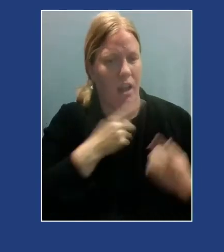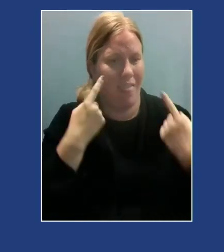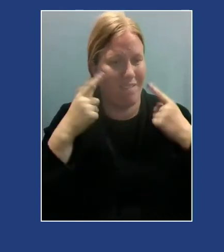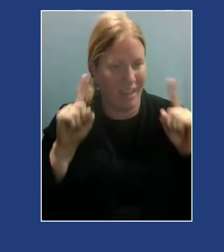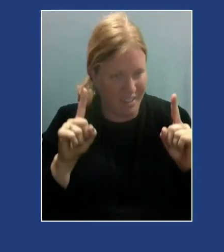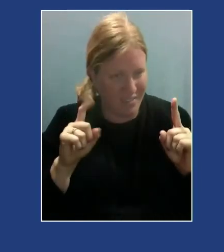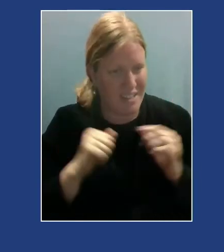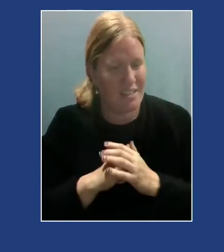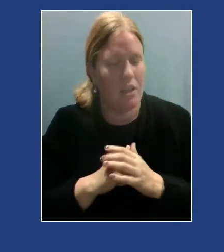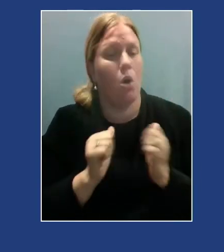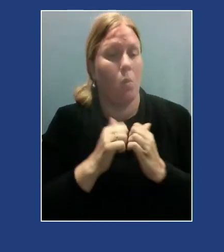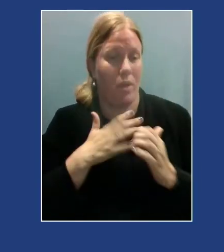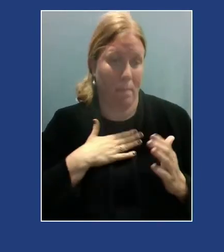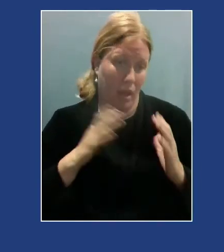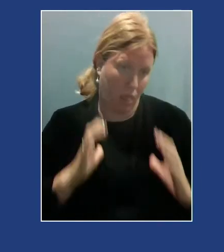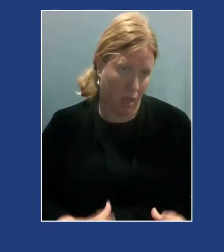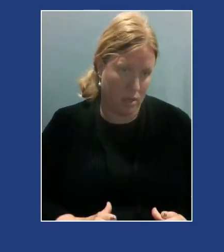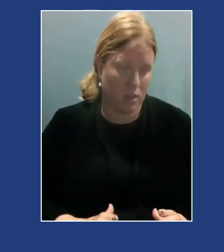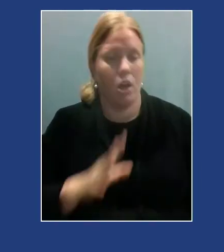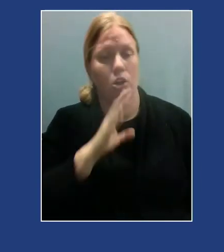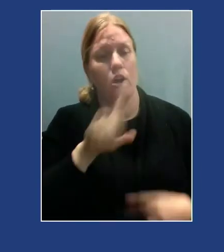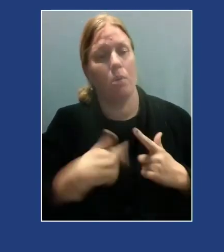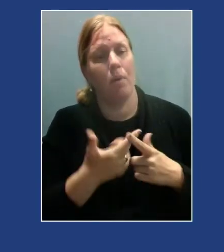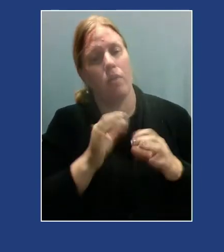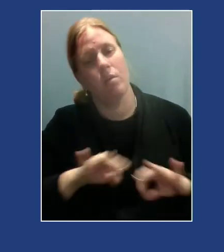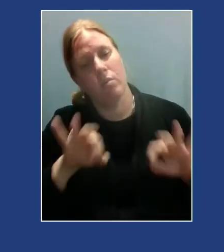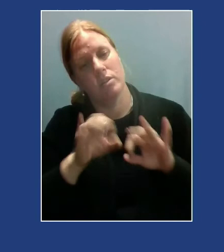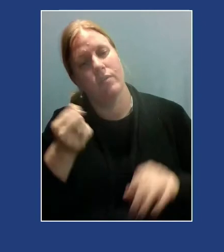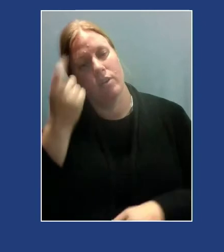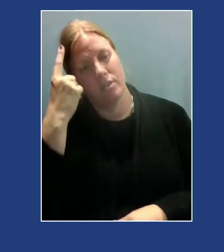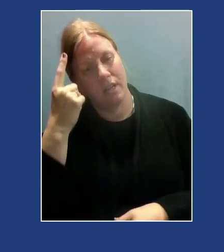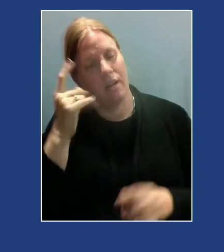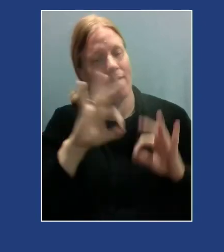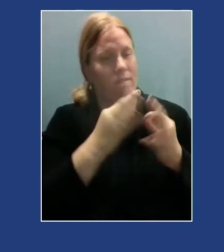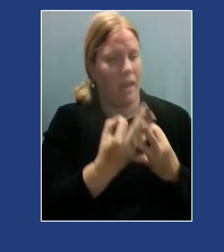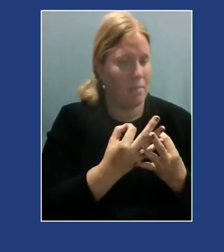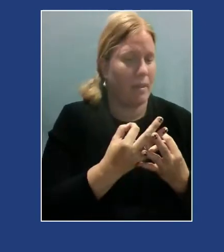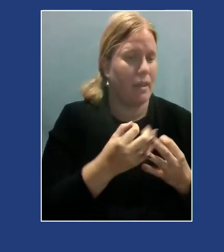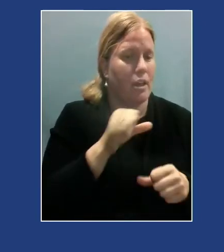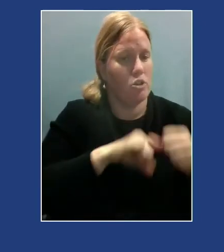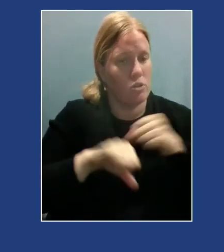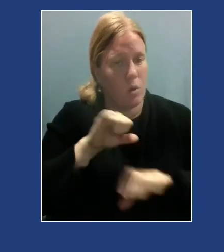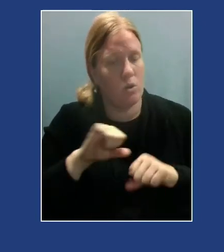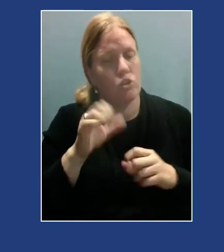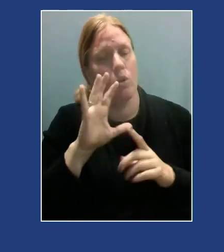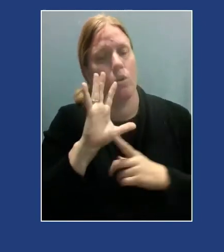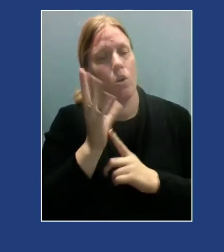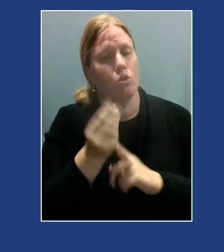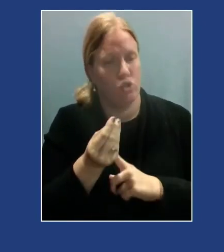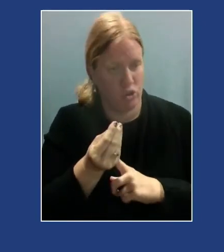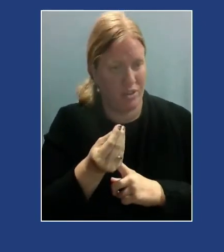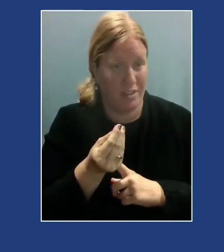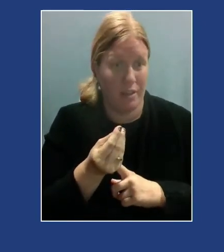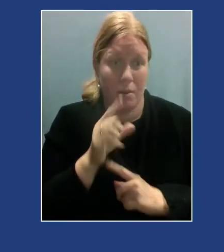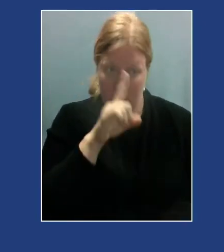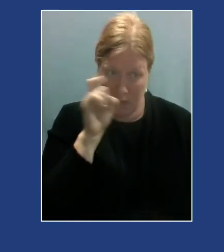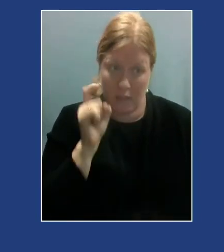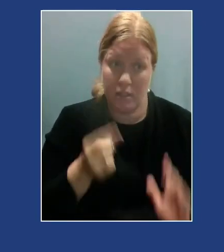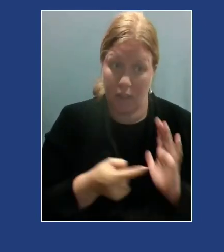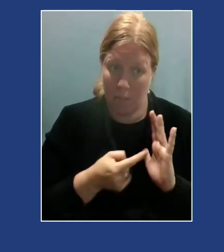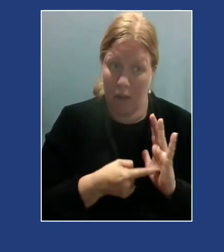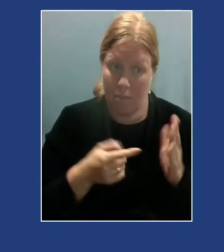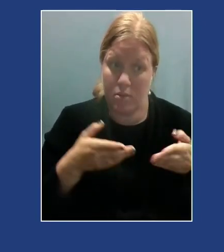talk about the importance of understanding family and social culture. Because y'all, sometimes the way that